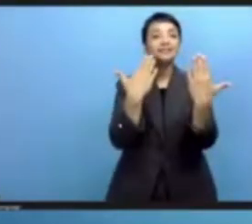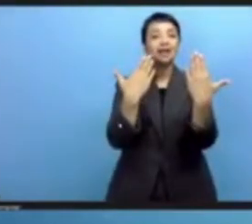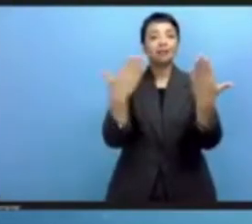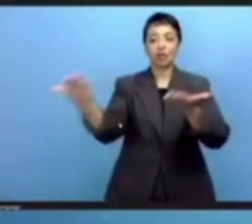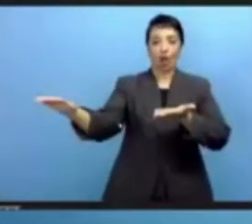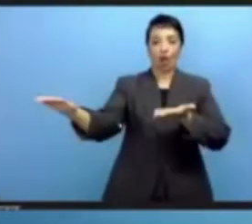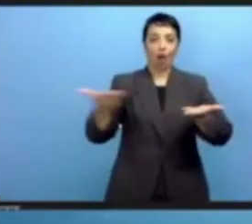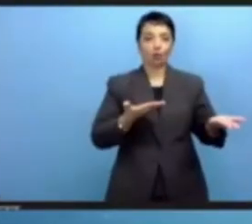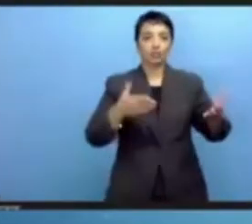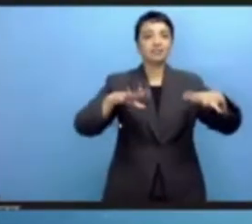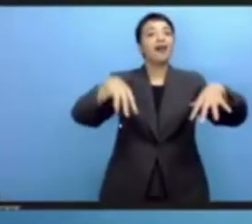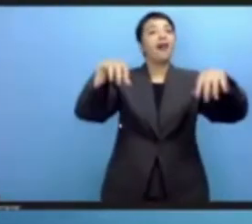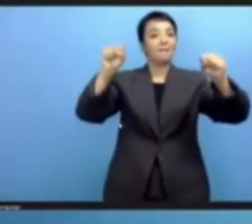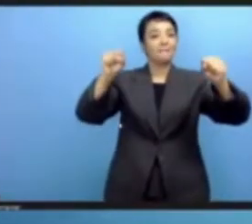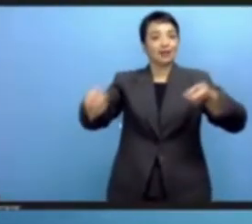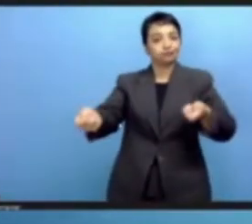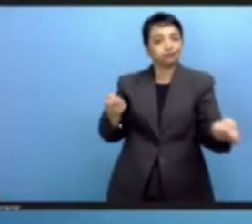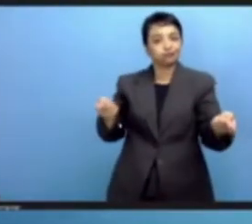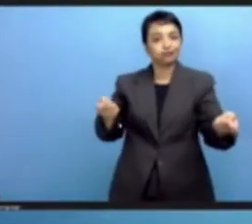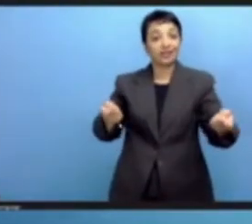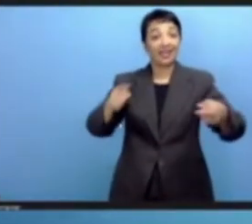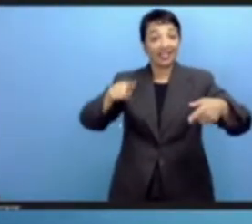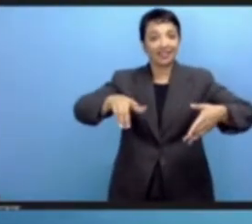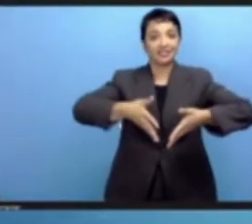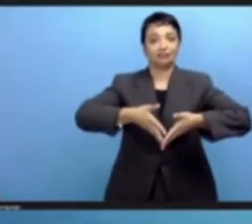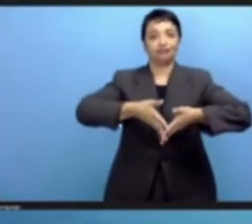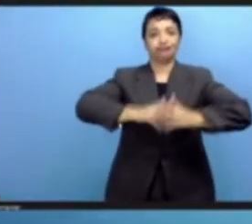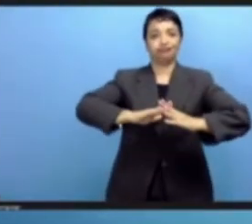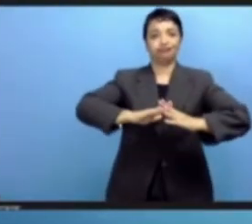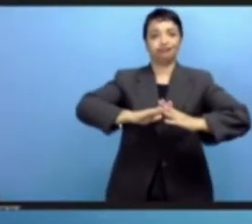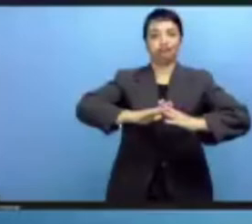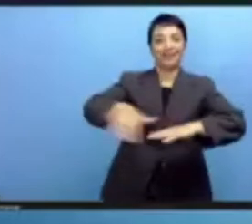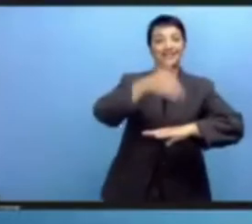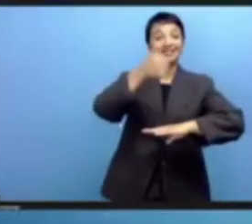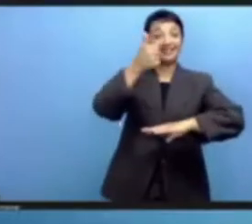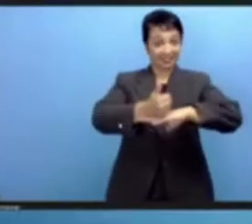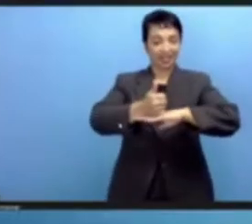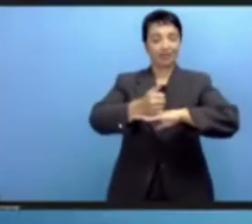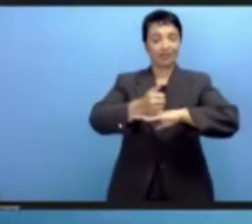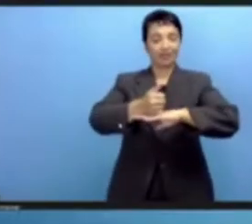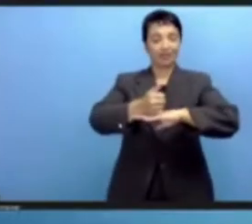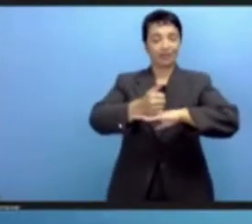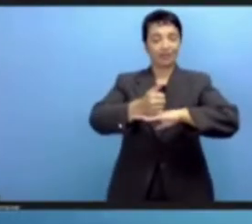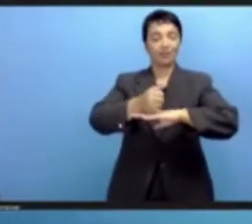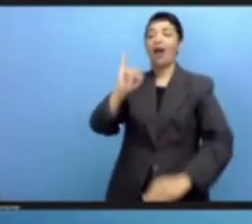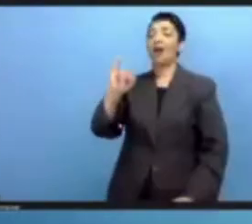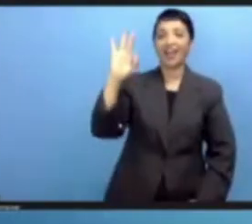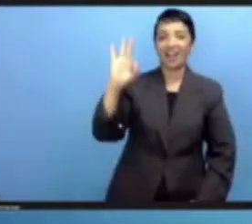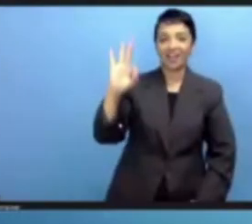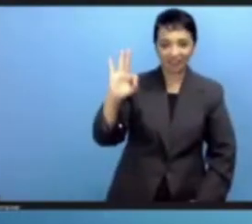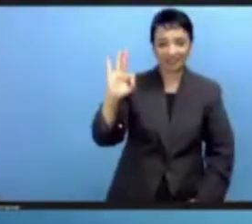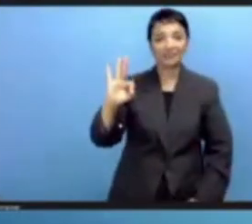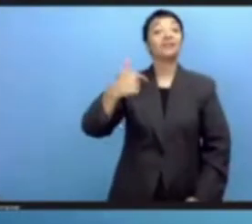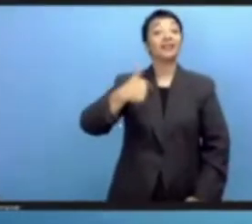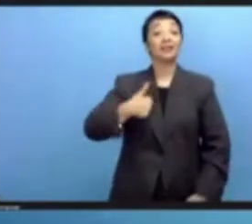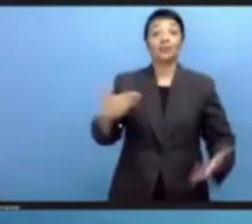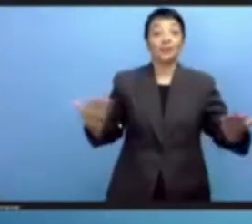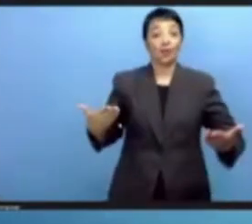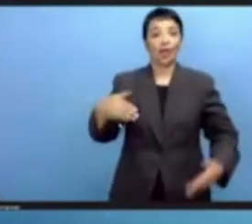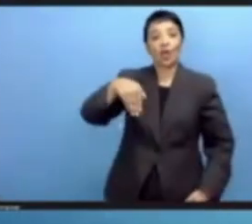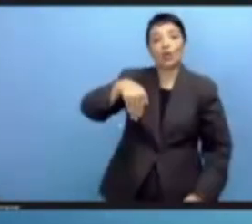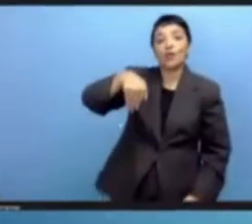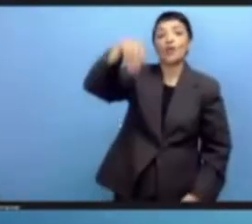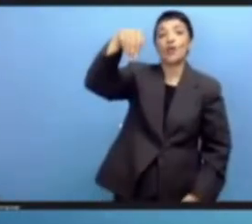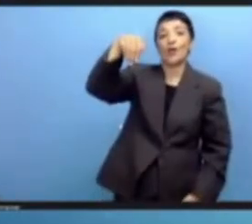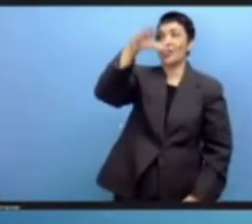which was the birthplace of the IGF. So I come from North Africa and I'm very delighted being